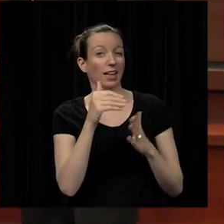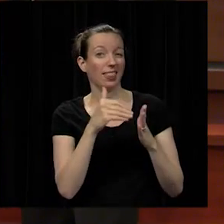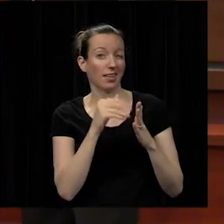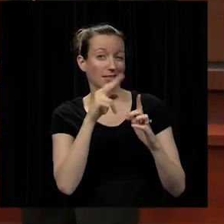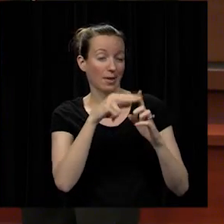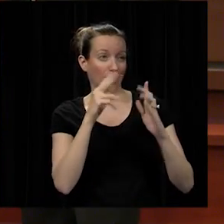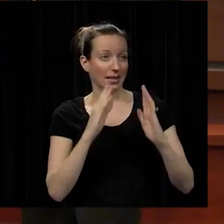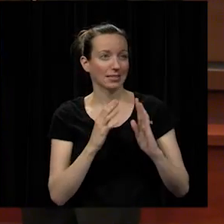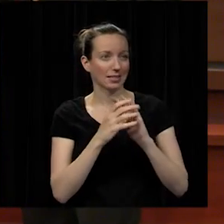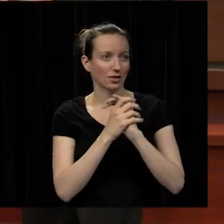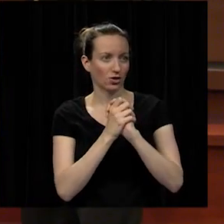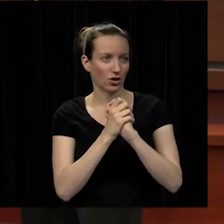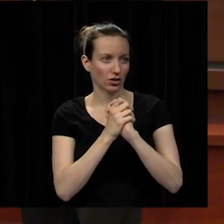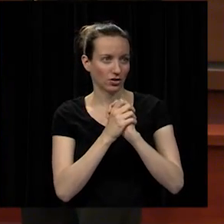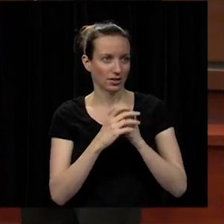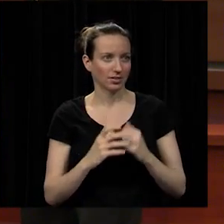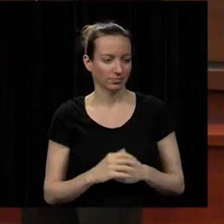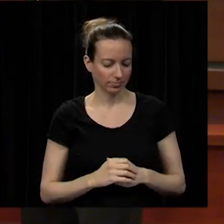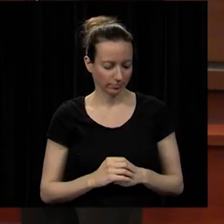Congratulations.